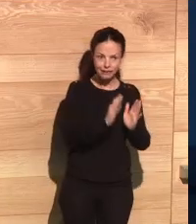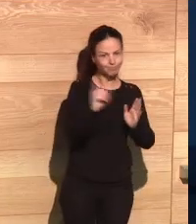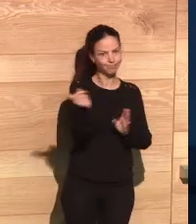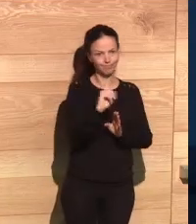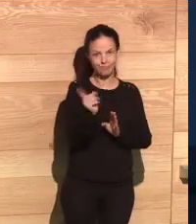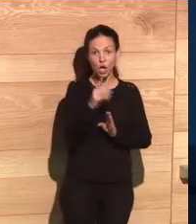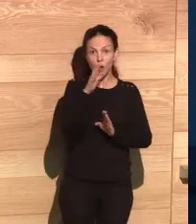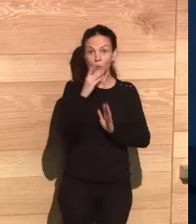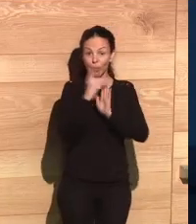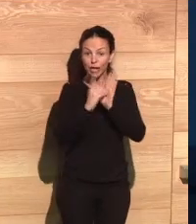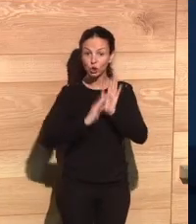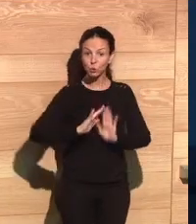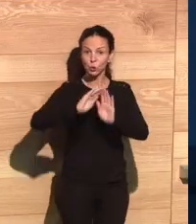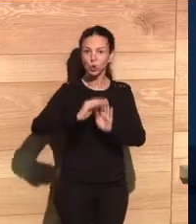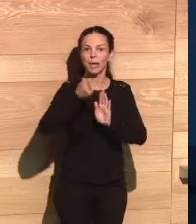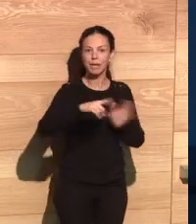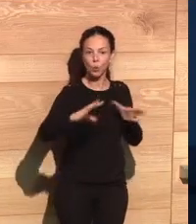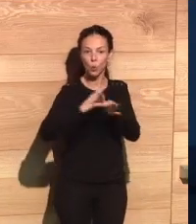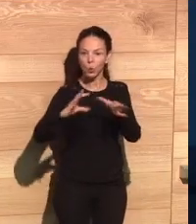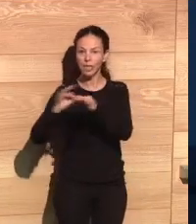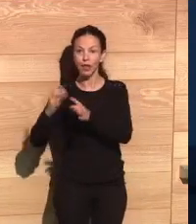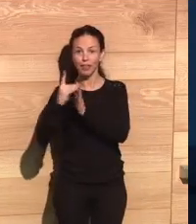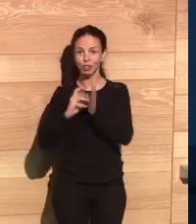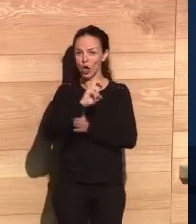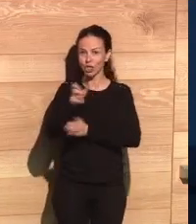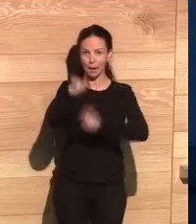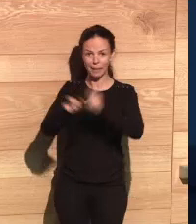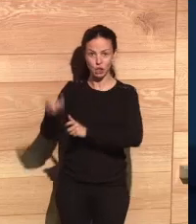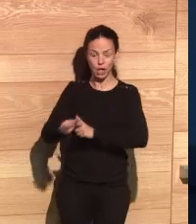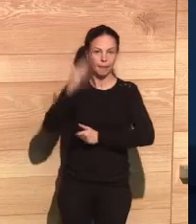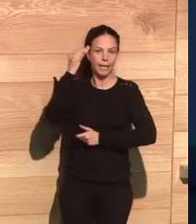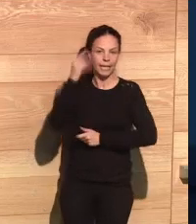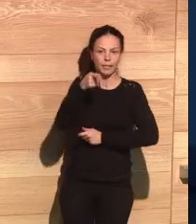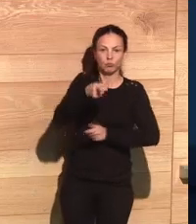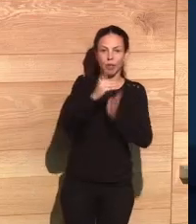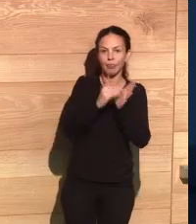house. But with your data, this does not happen because your data are also